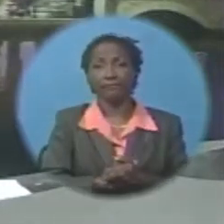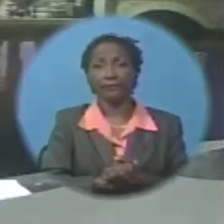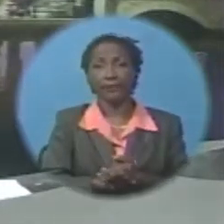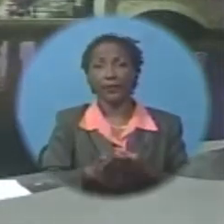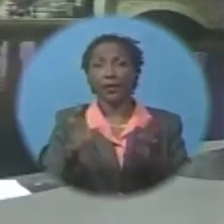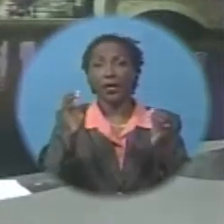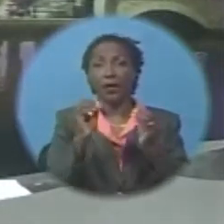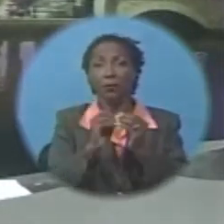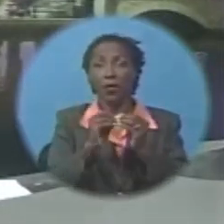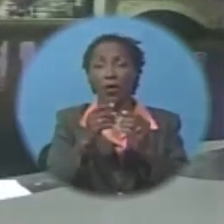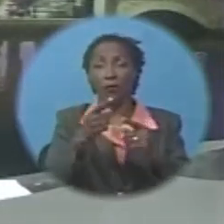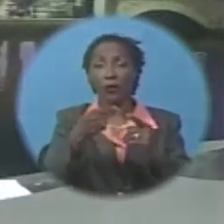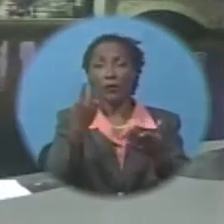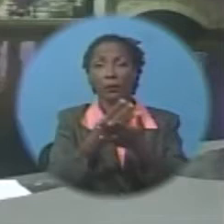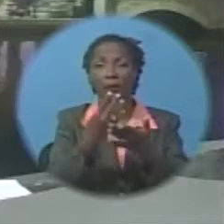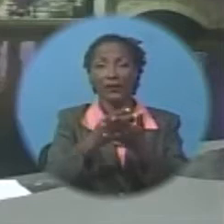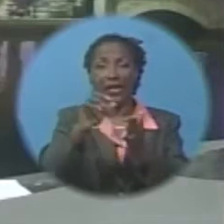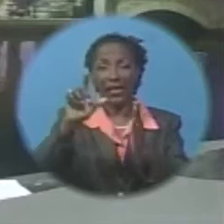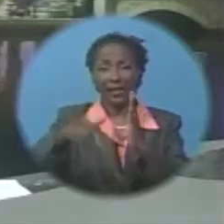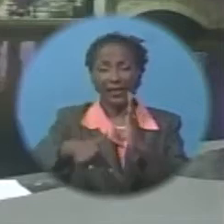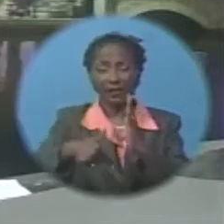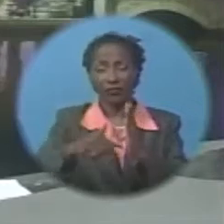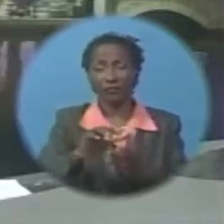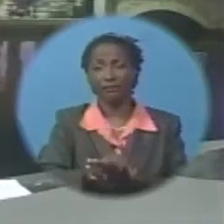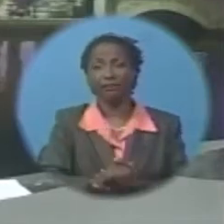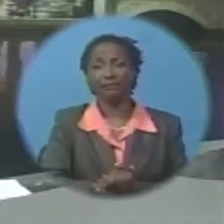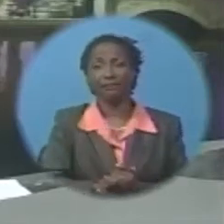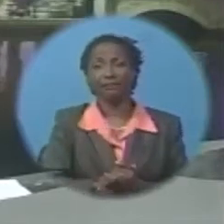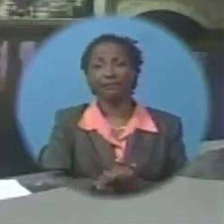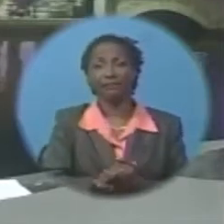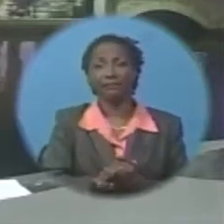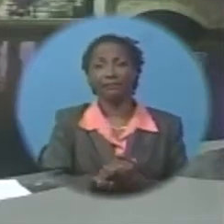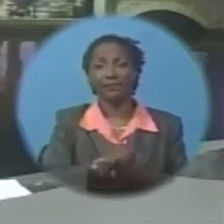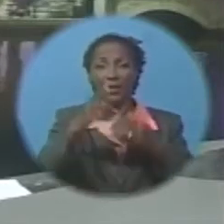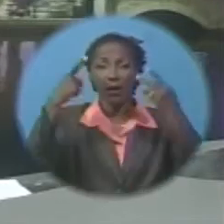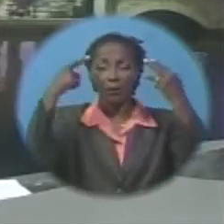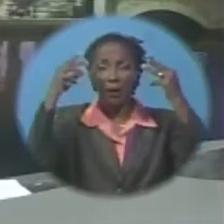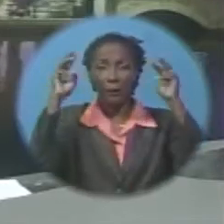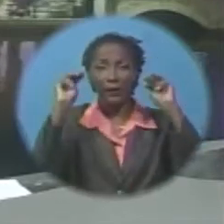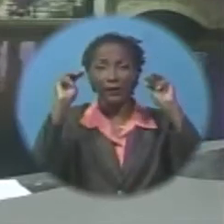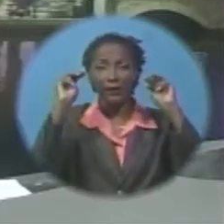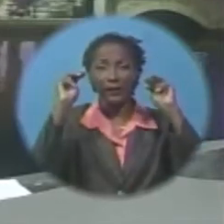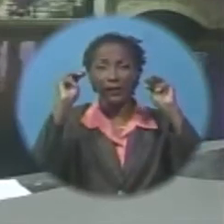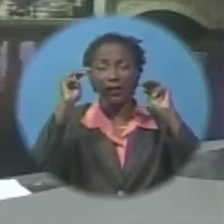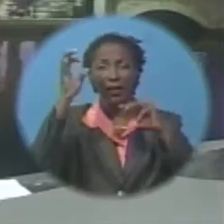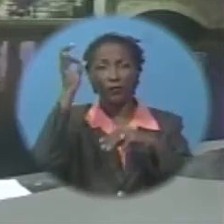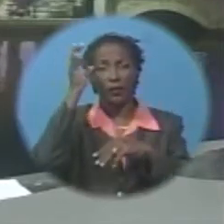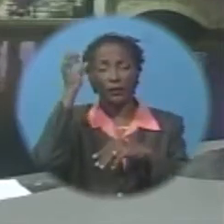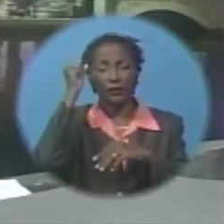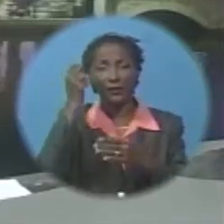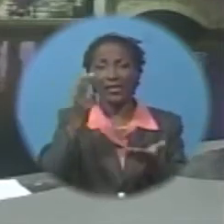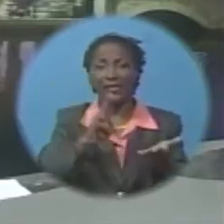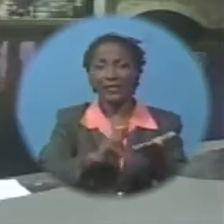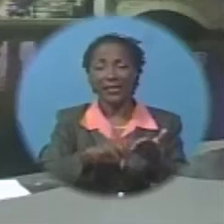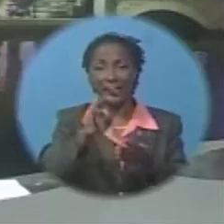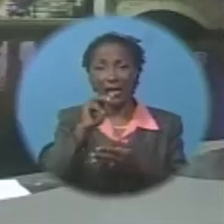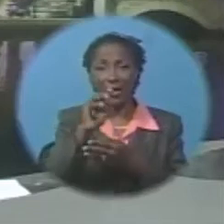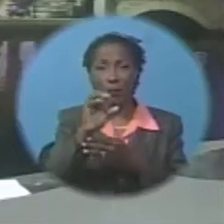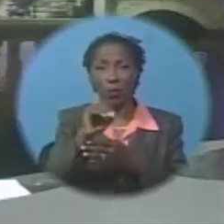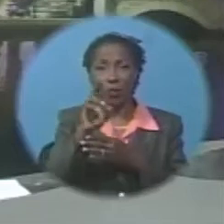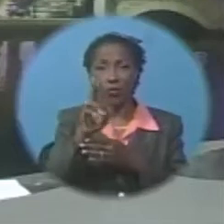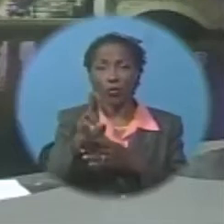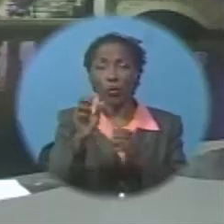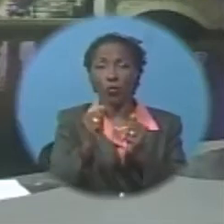More from the budget later in the evening news. Prime Minister Fernando Stewart has signed a memorandum of understanding with